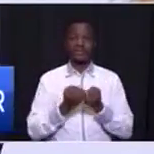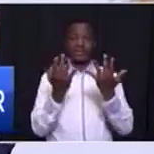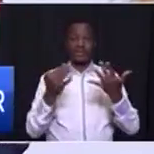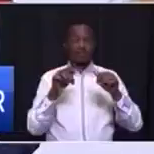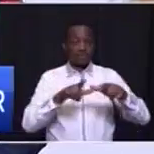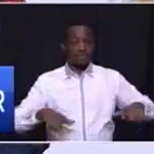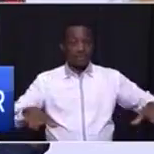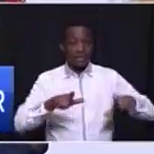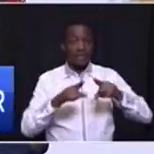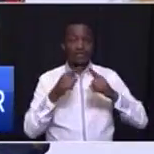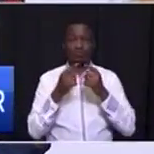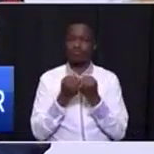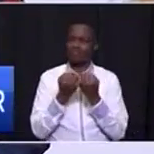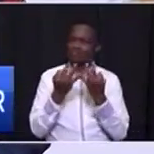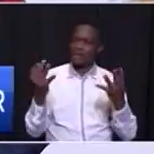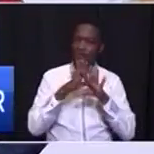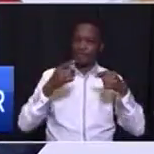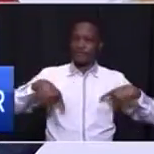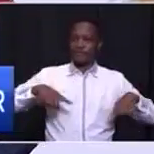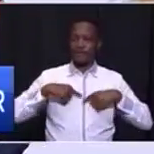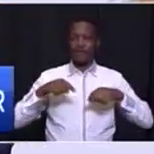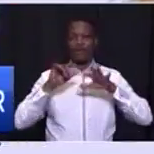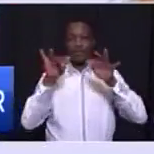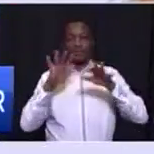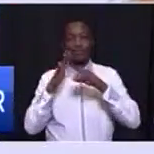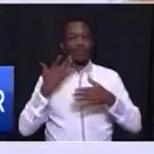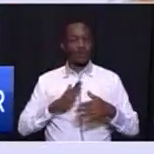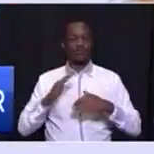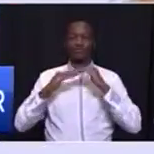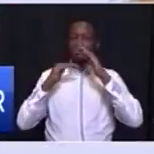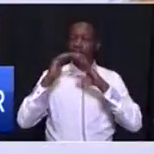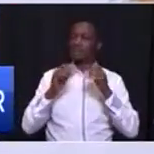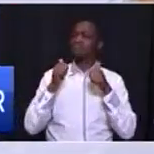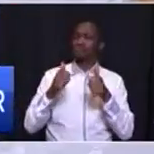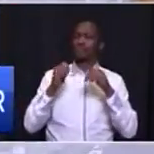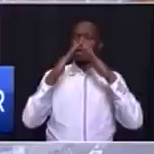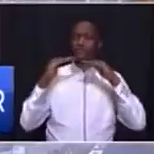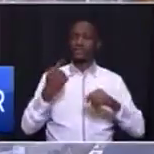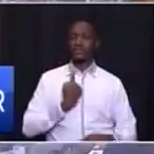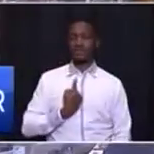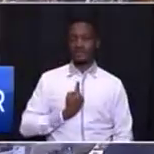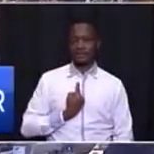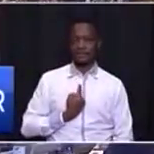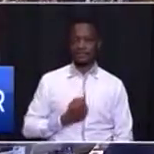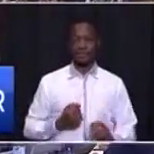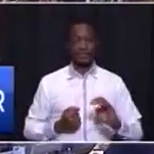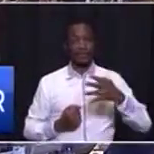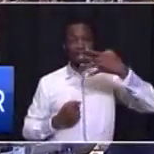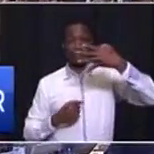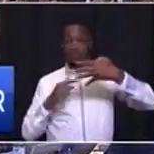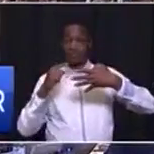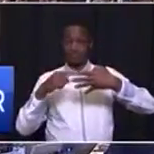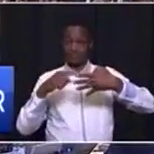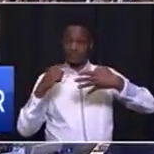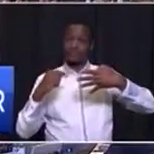of our people who want to build decent houses for themselves. The fourth area of focus will